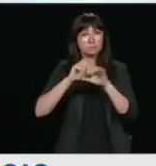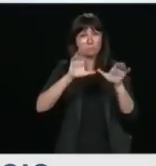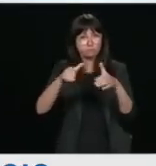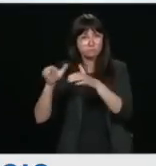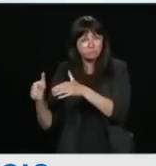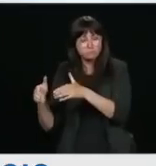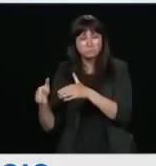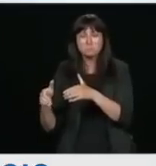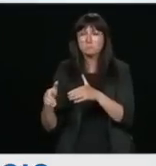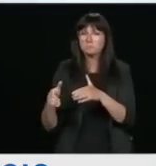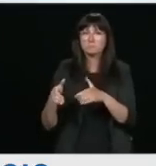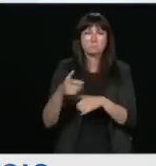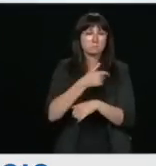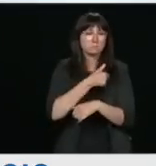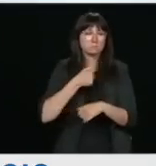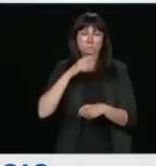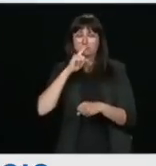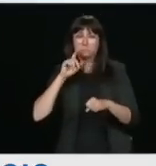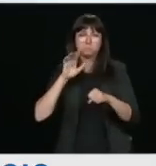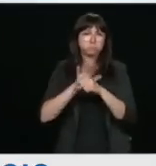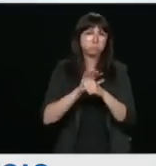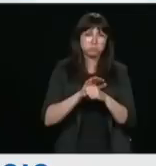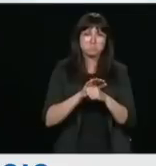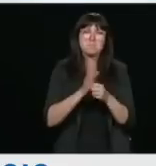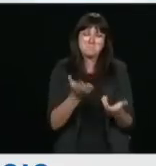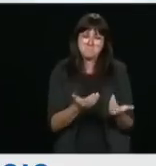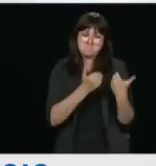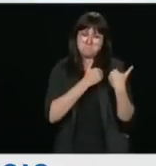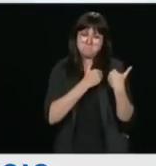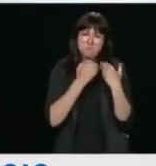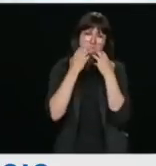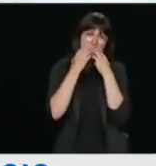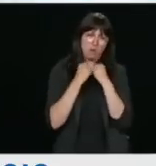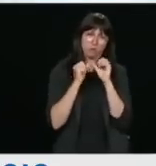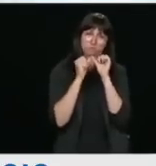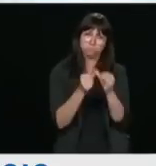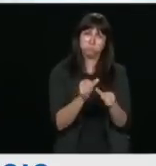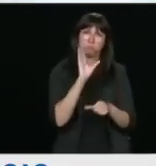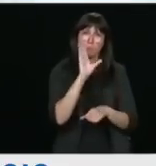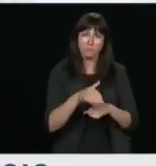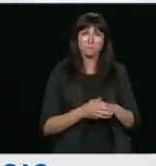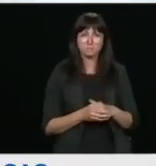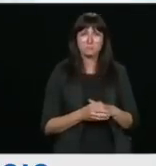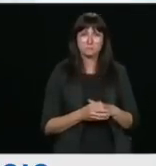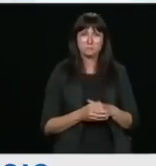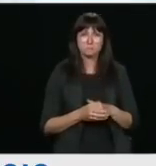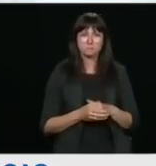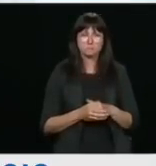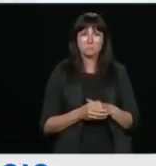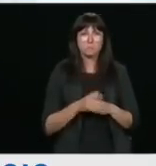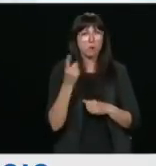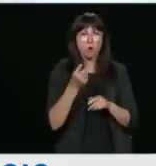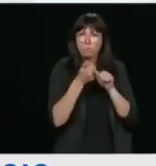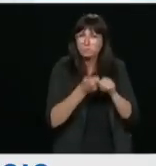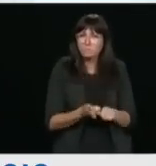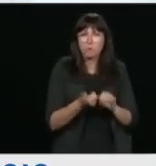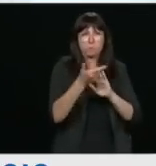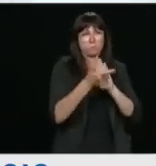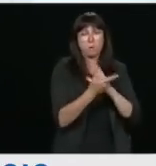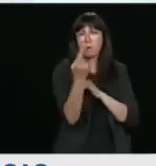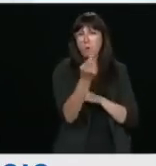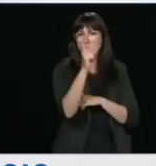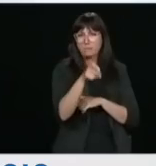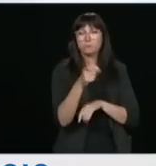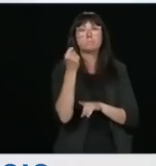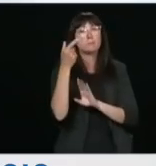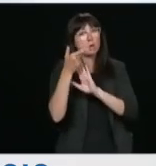maintaining that accountability to Canadians in upholding at all times the rule of law. And as the law evolves, as it has in this